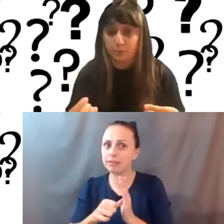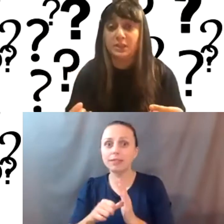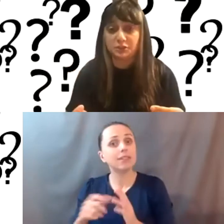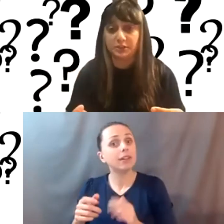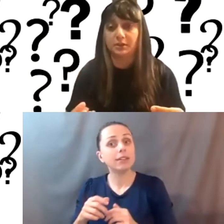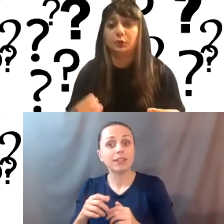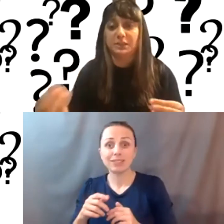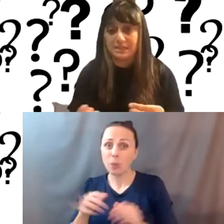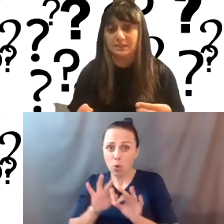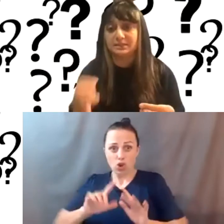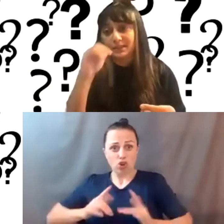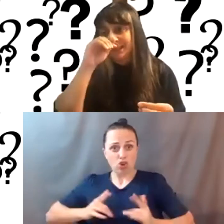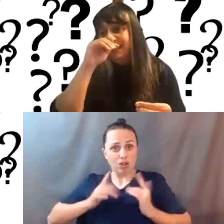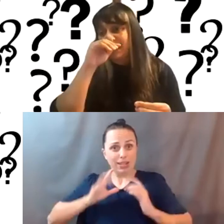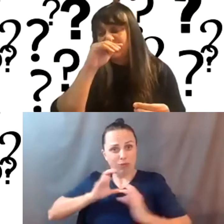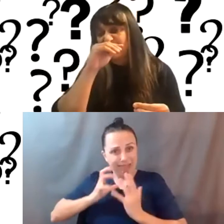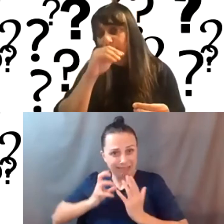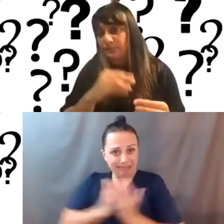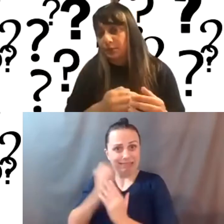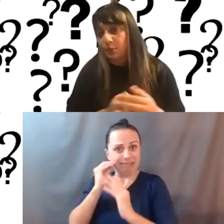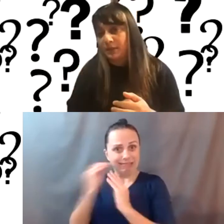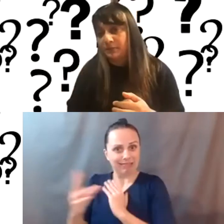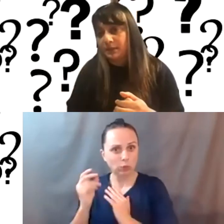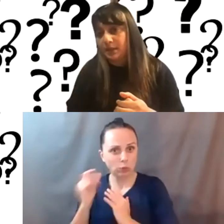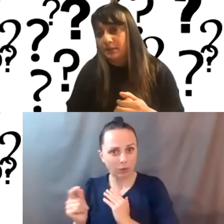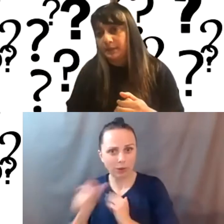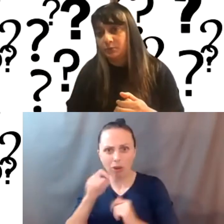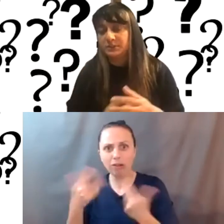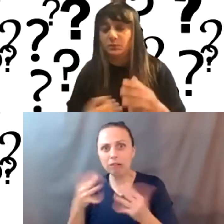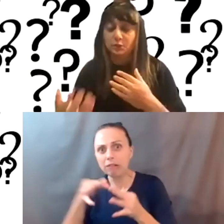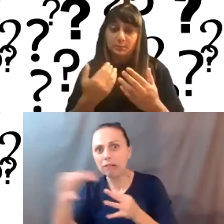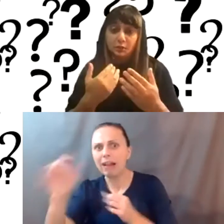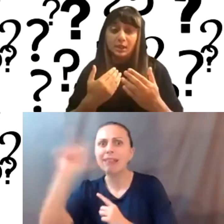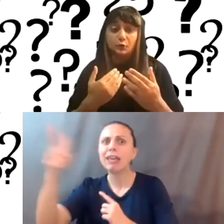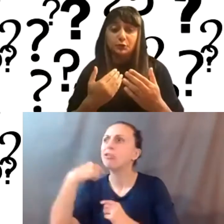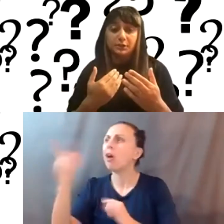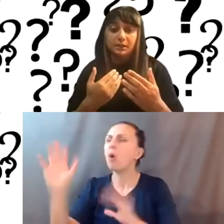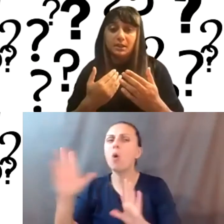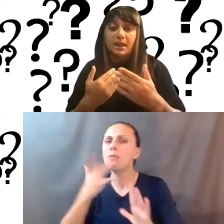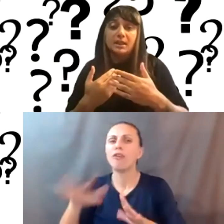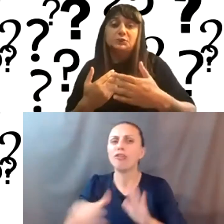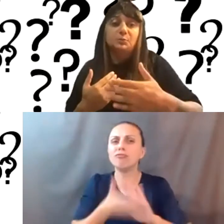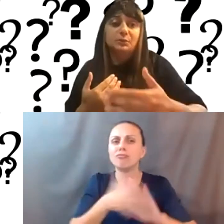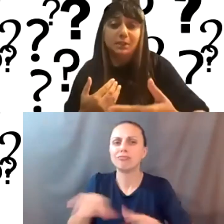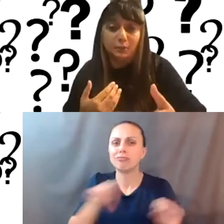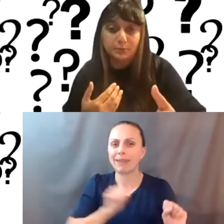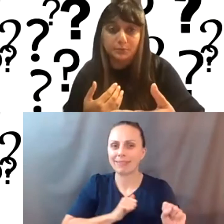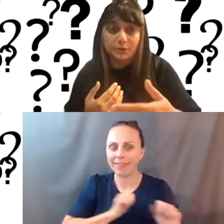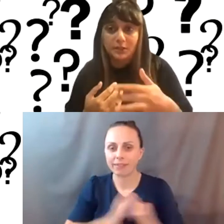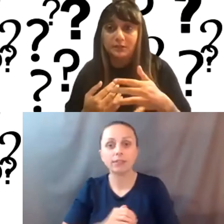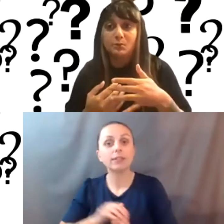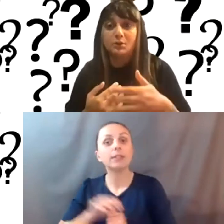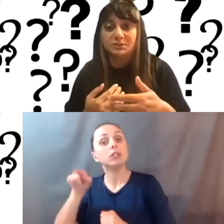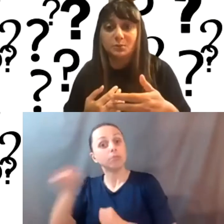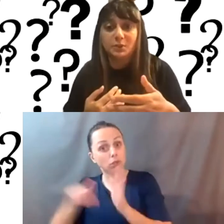communication of your needs. And the one thing that I found was when you communicate early, as you're building through,